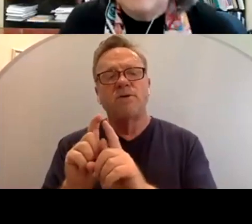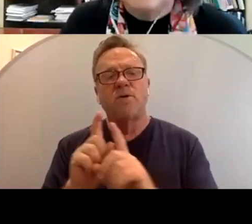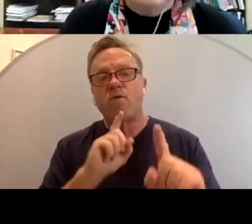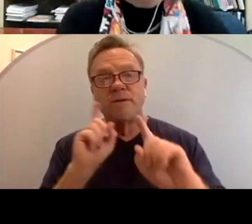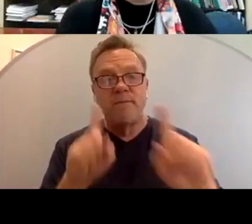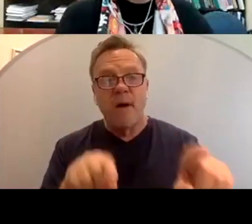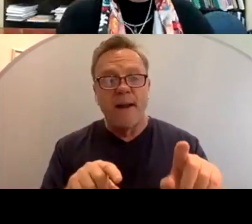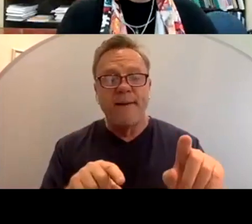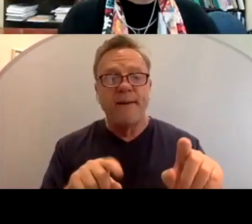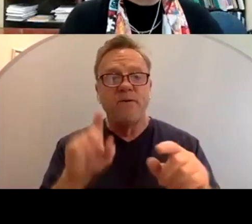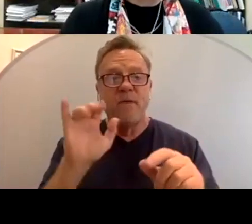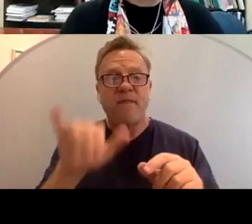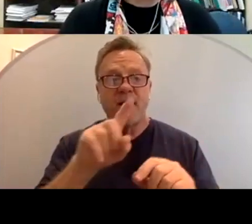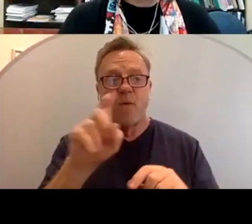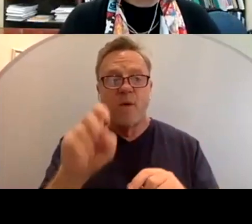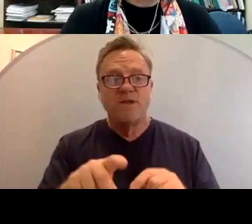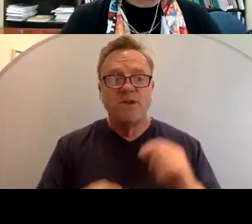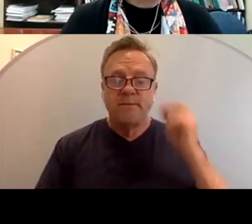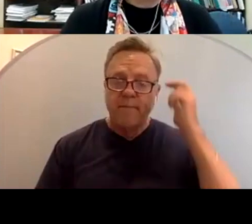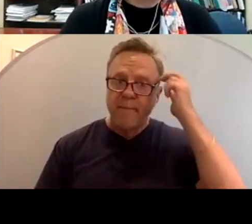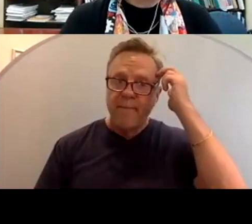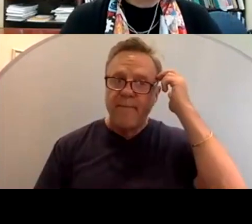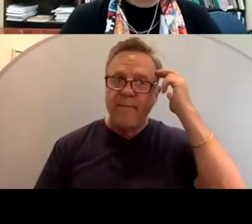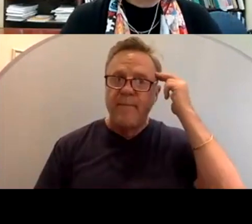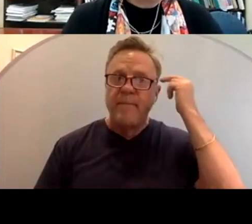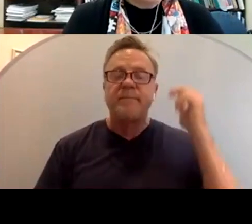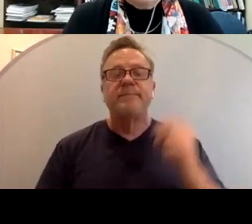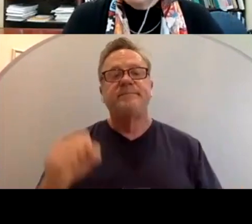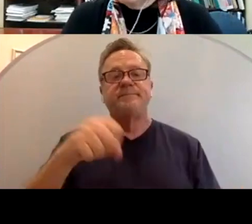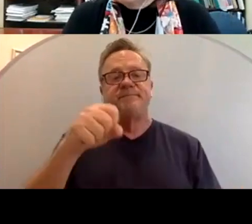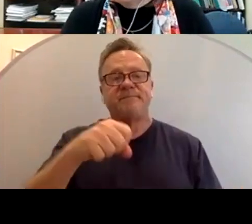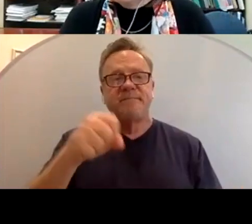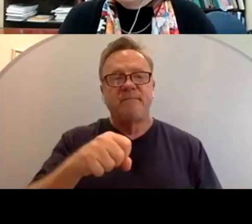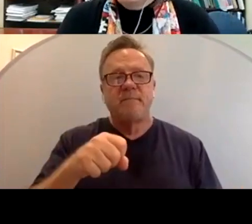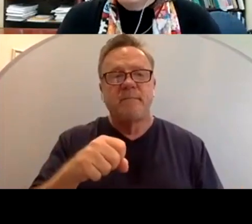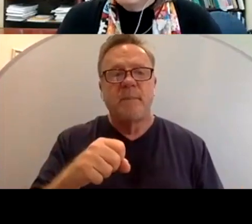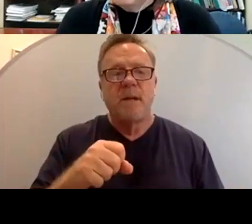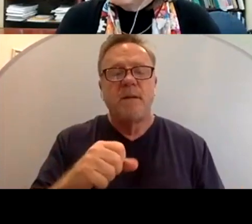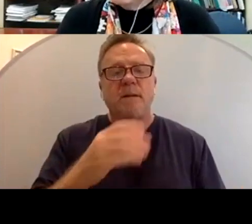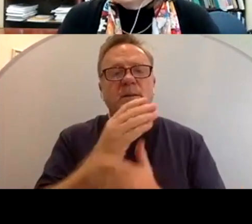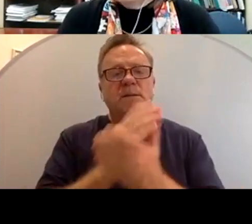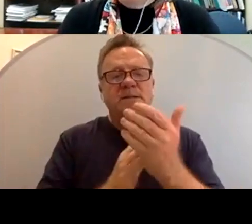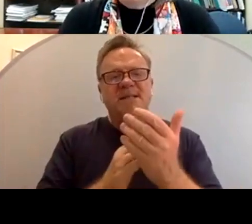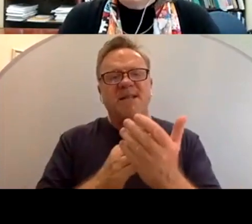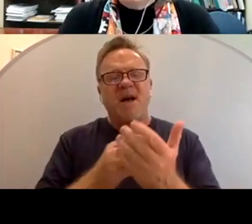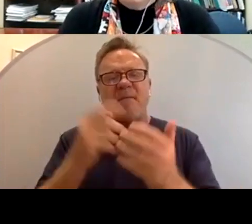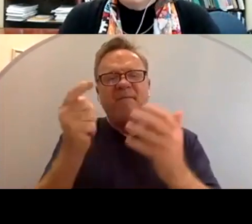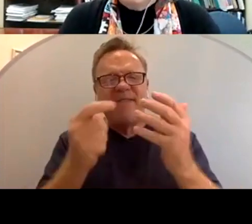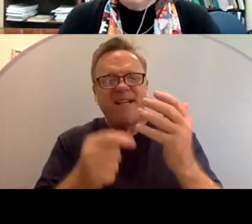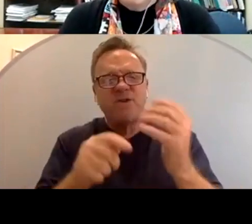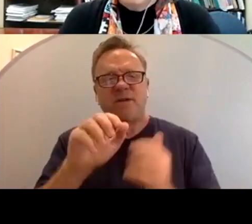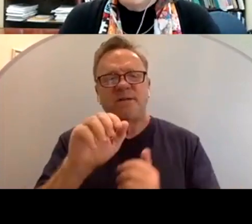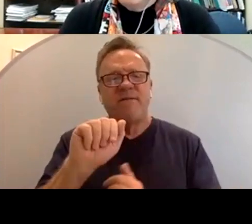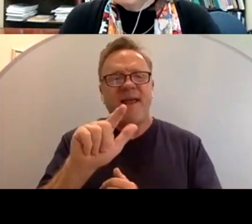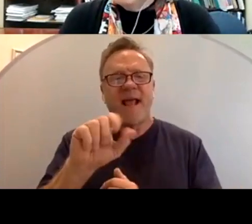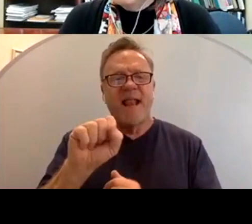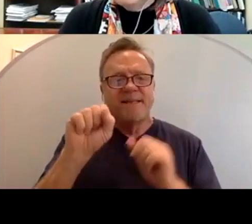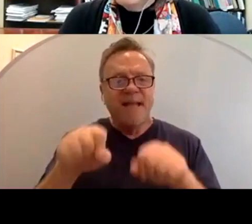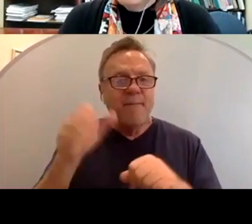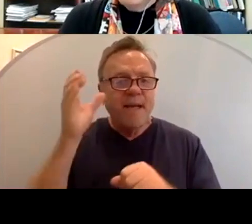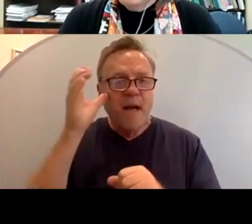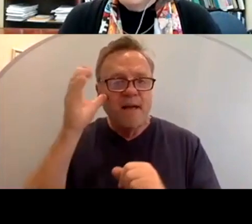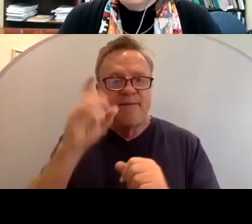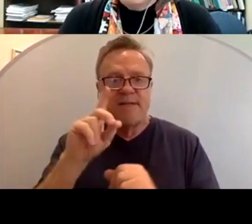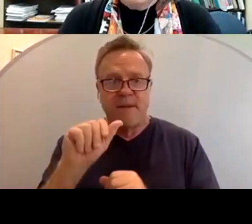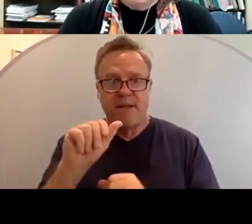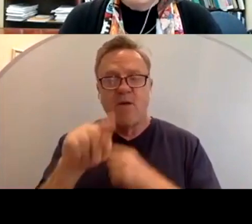to that question as well. Sure, sure. So some features of ALS can be cognitive disability. And we look at, when